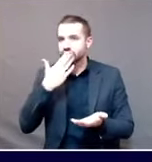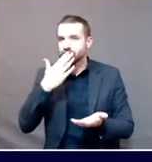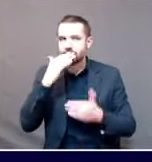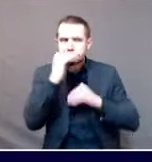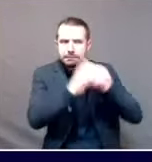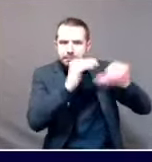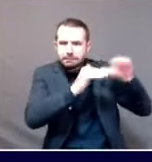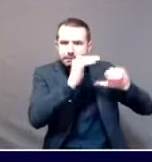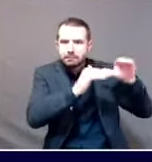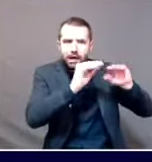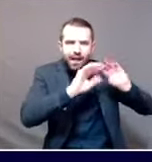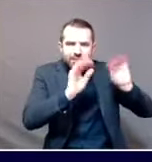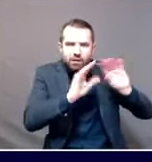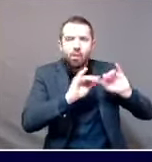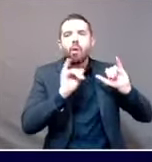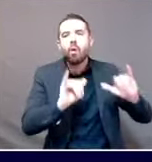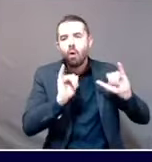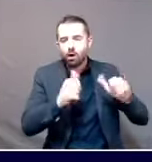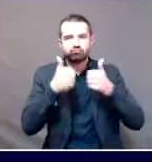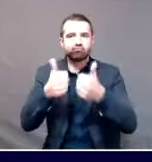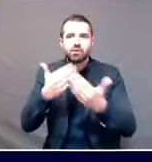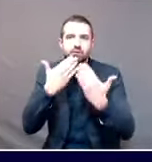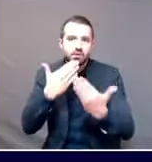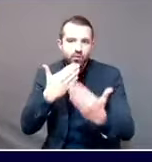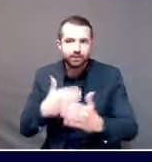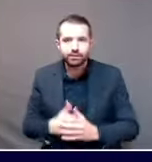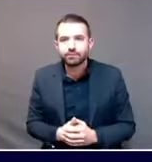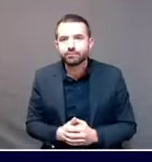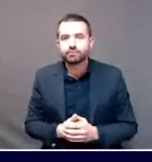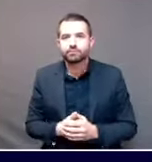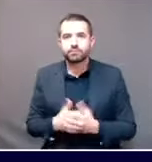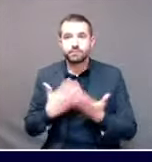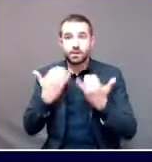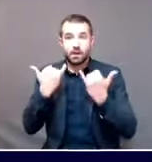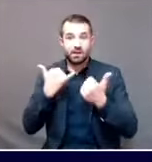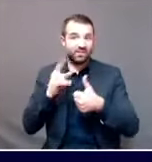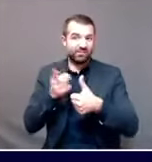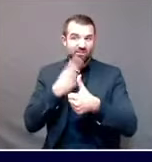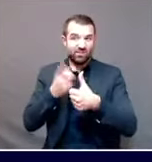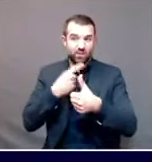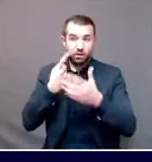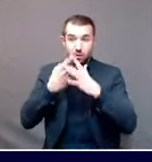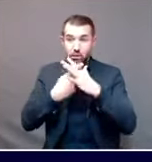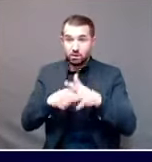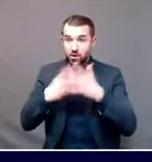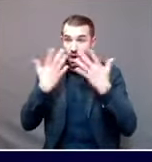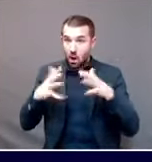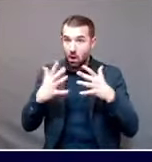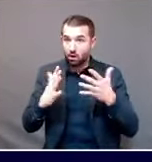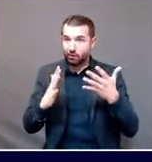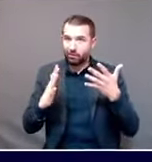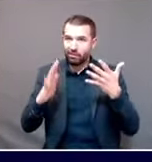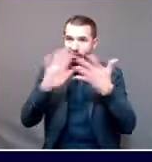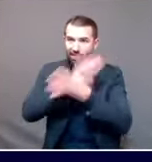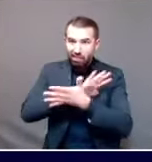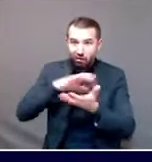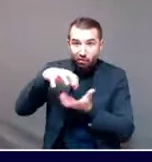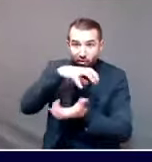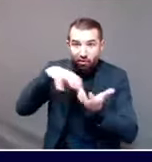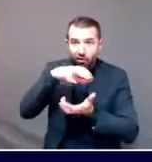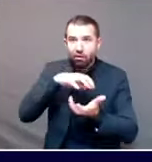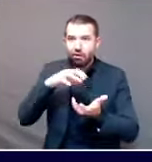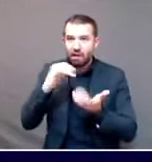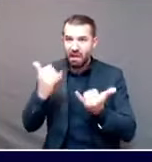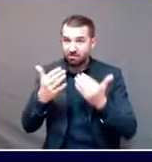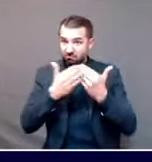you sort of ensure transparency and trust in this process going forward? Yeah, know, mean, Eric, you put